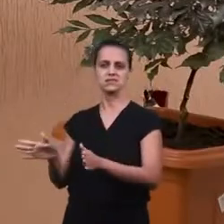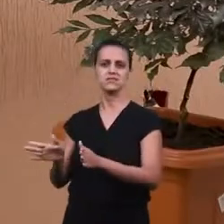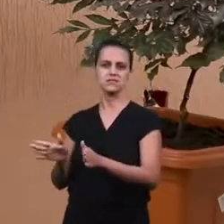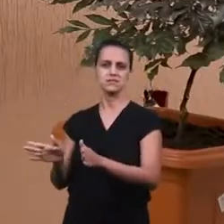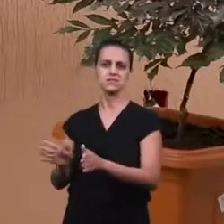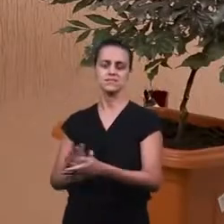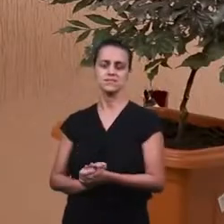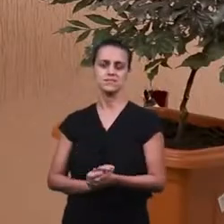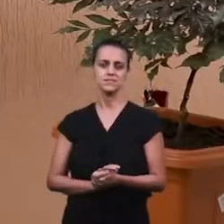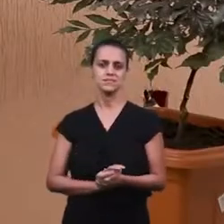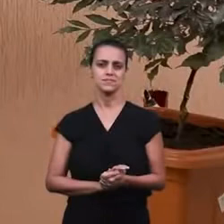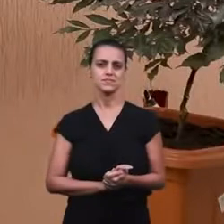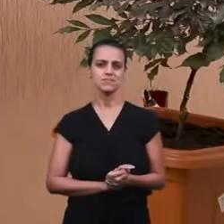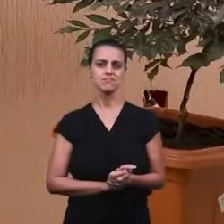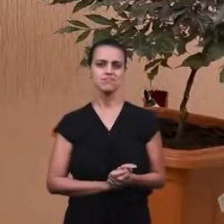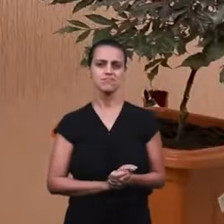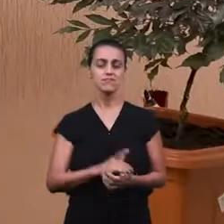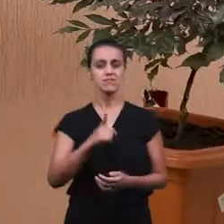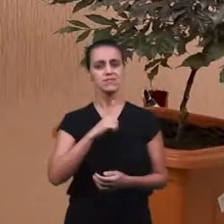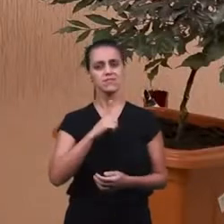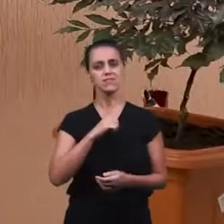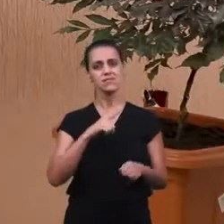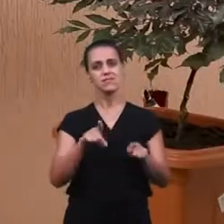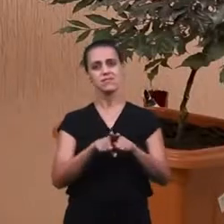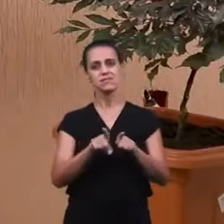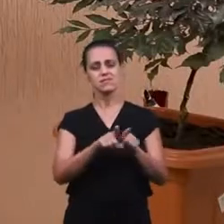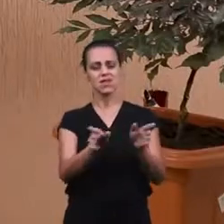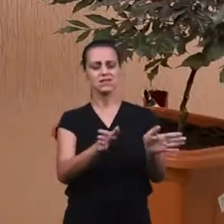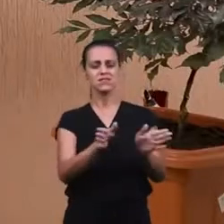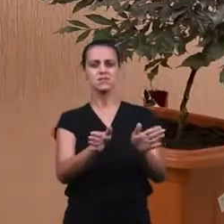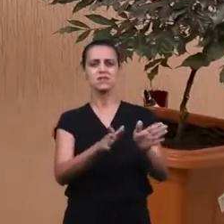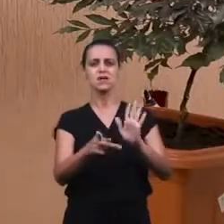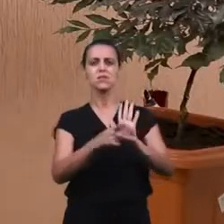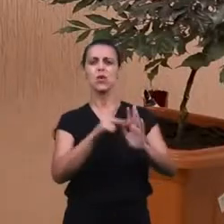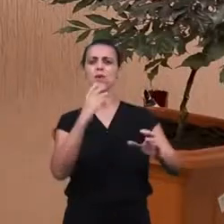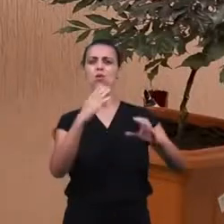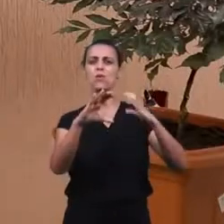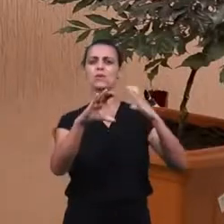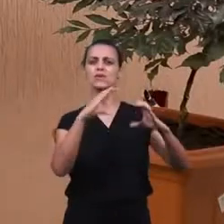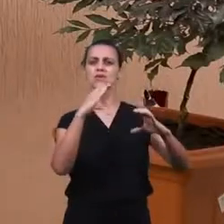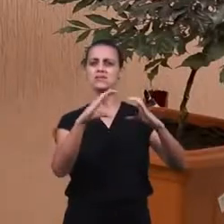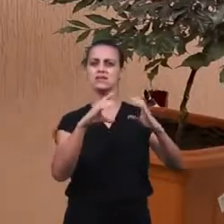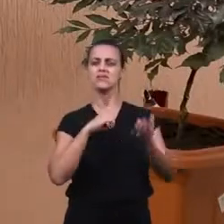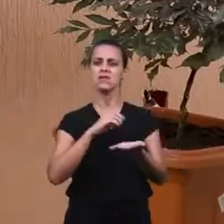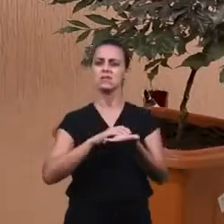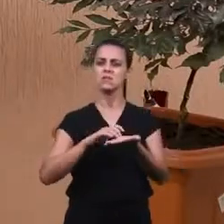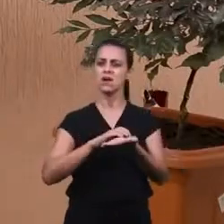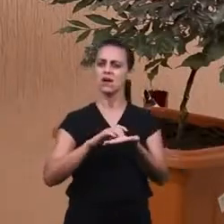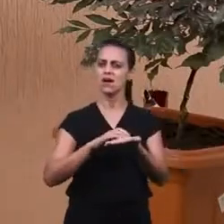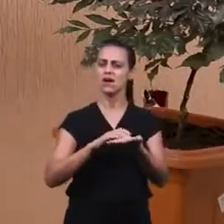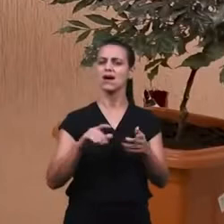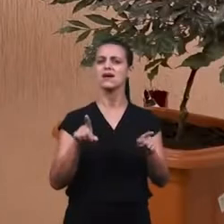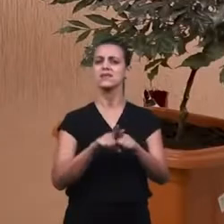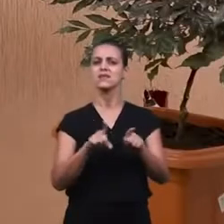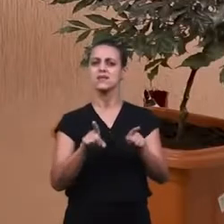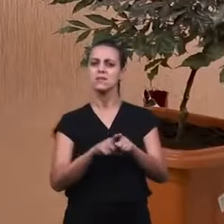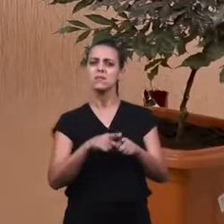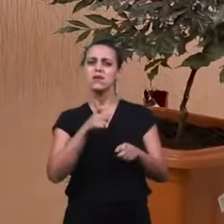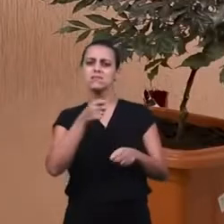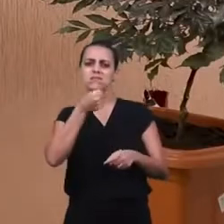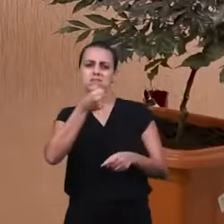So. We also have. Communicational. Accessibility. That comes with. Braille. Autodescription.